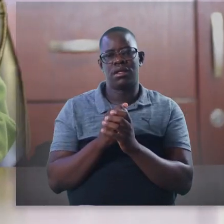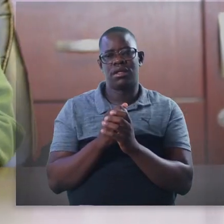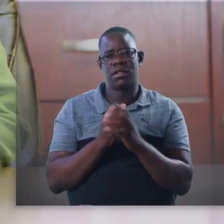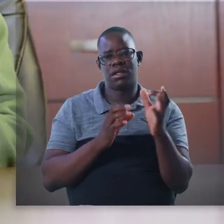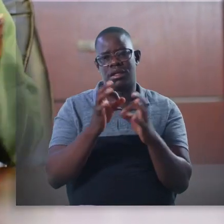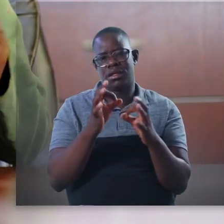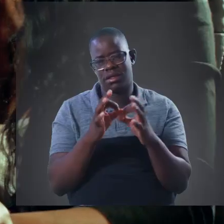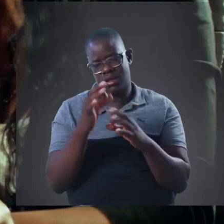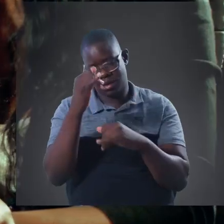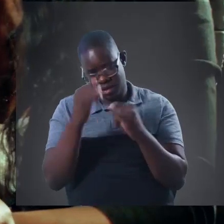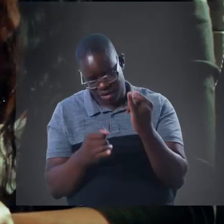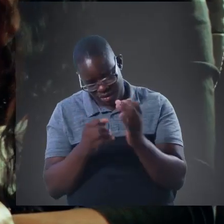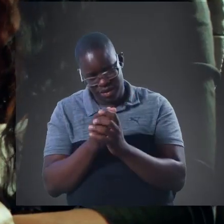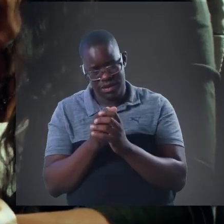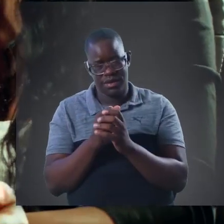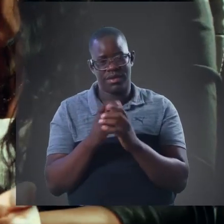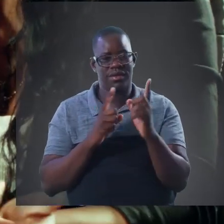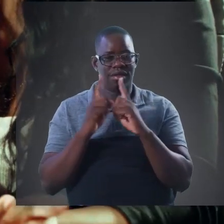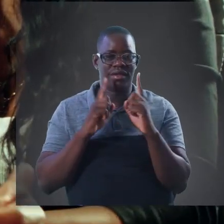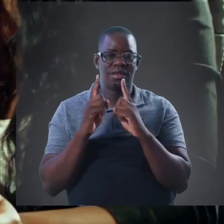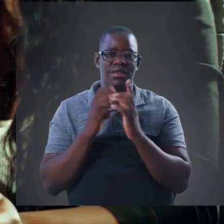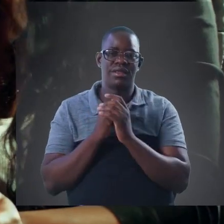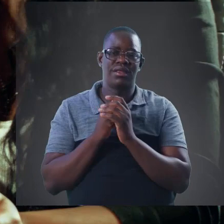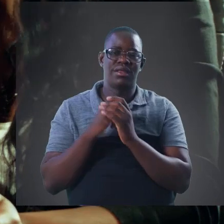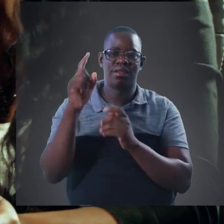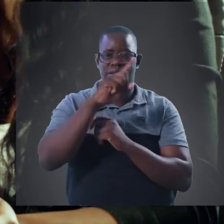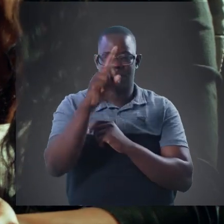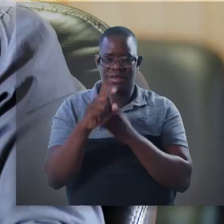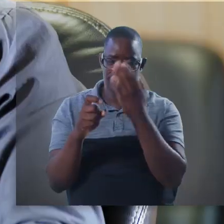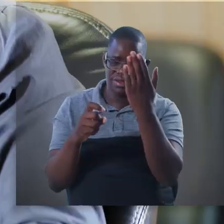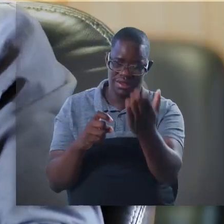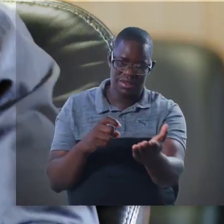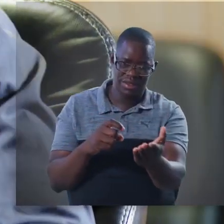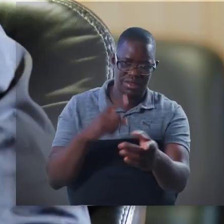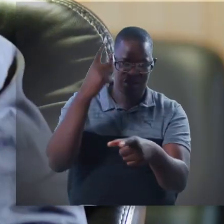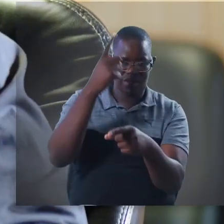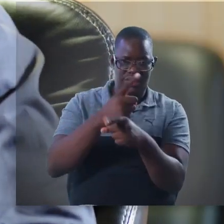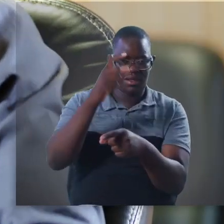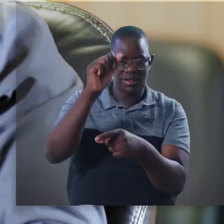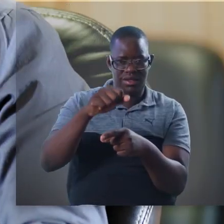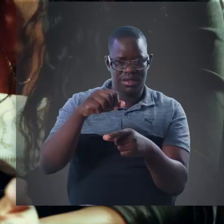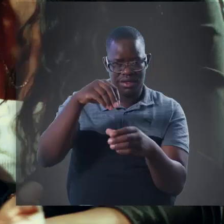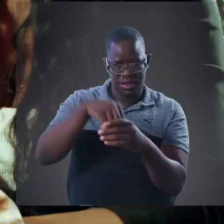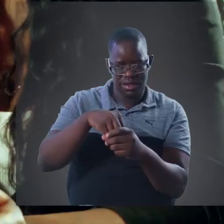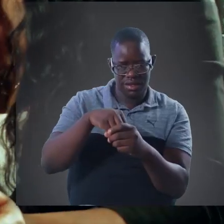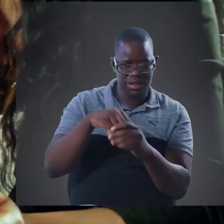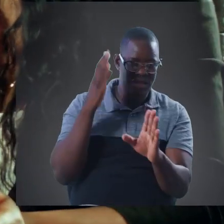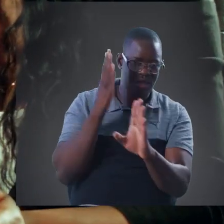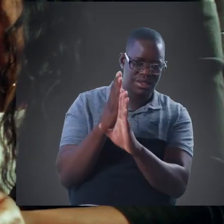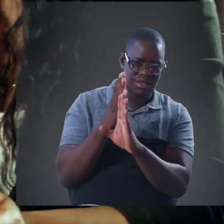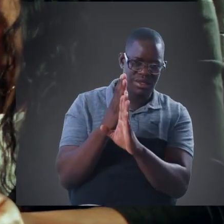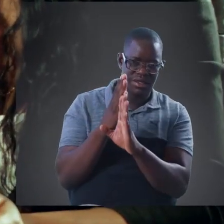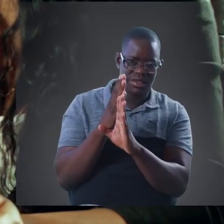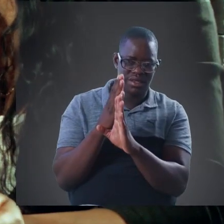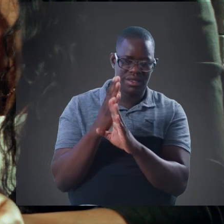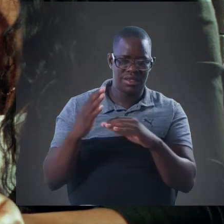very silent. What can you tell us? Well, you always keep the experienced one for last. To answer your question, Joy,